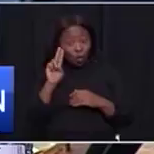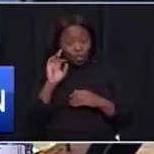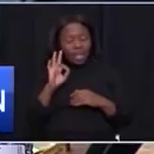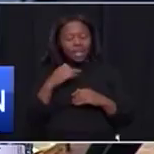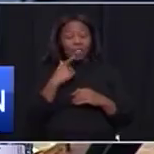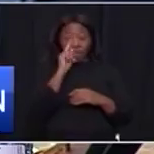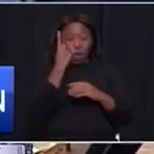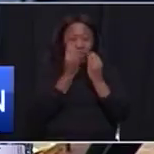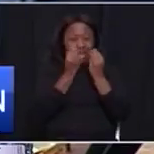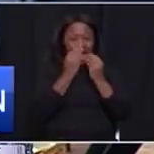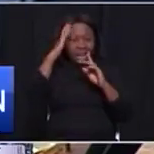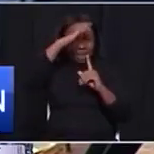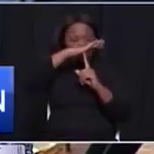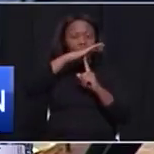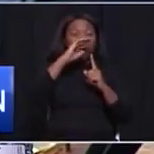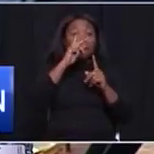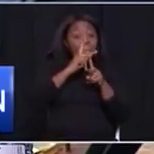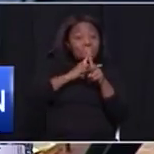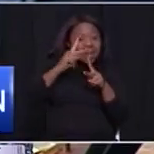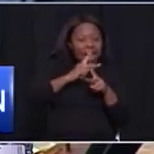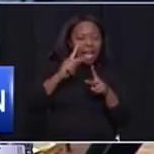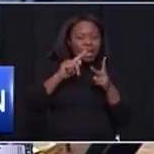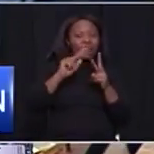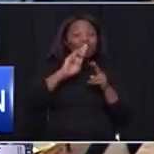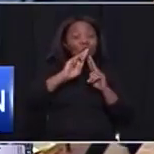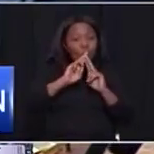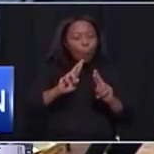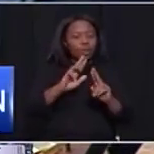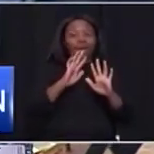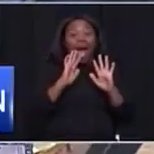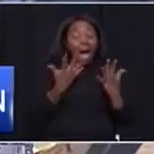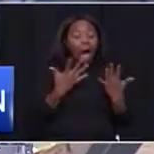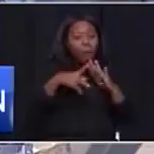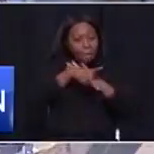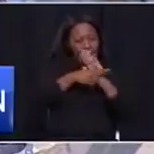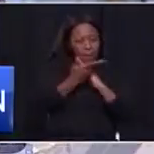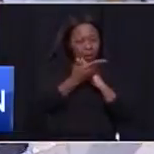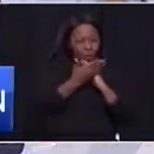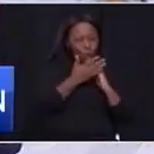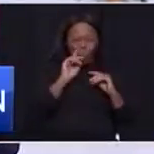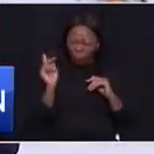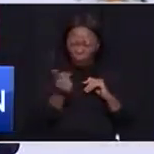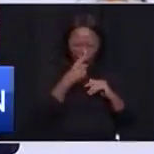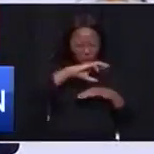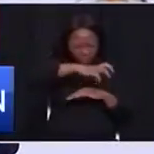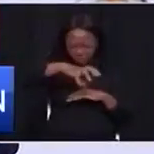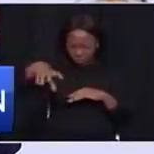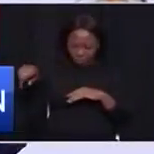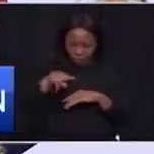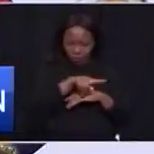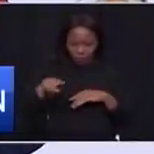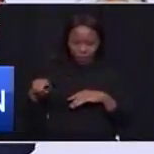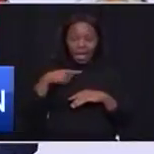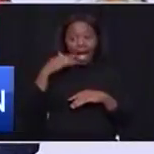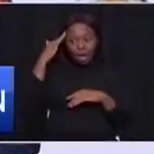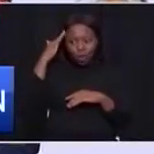is a plan, a report on the status of those. The second thing is, as you have done very well in other areas,